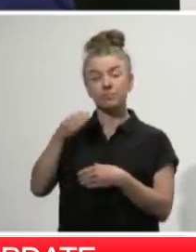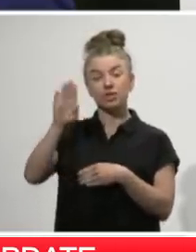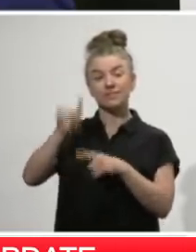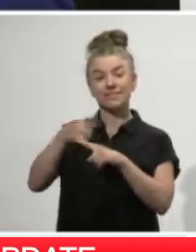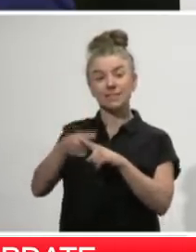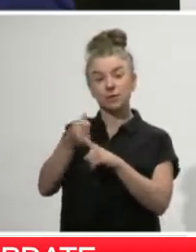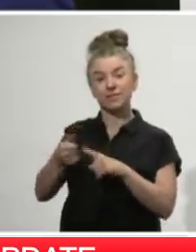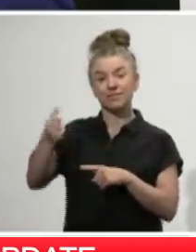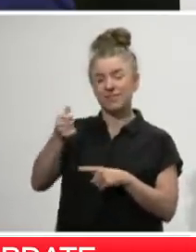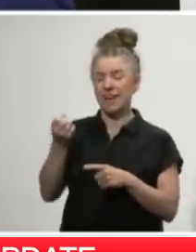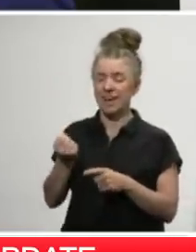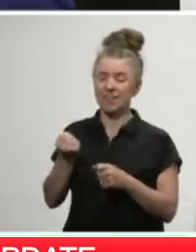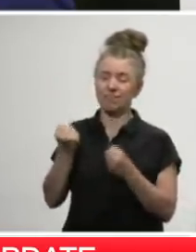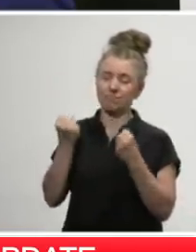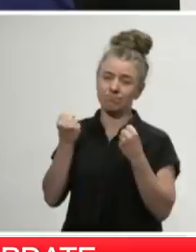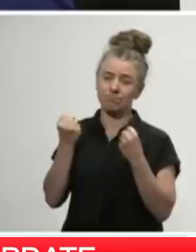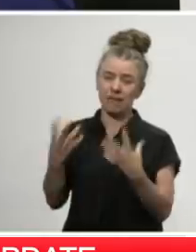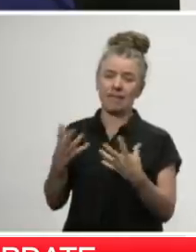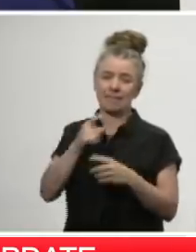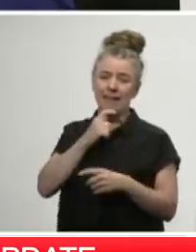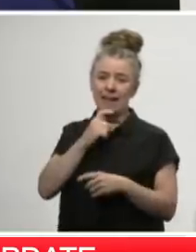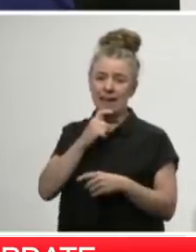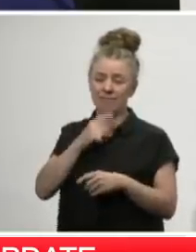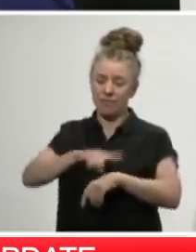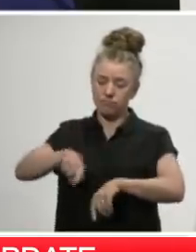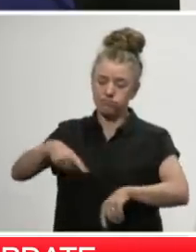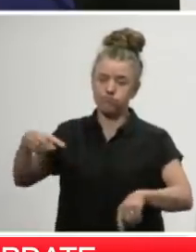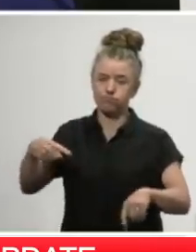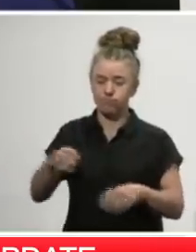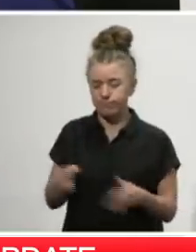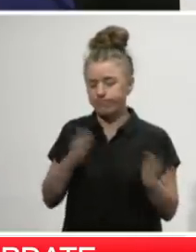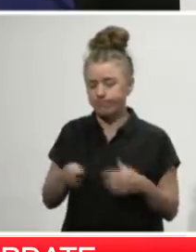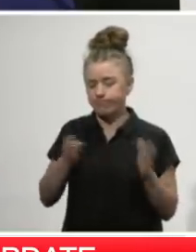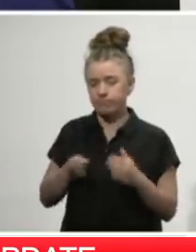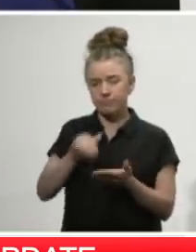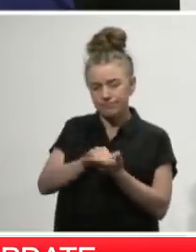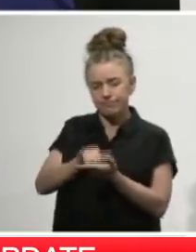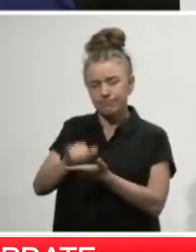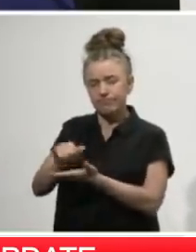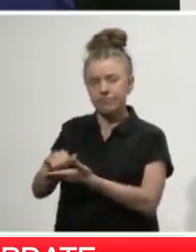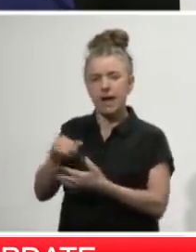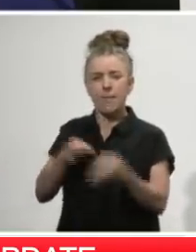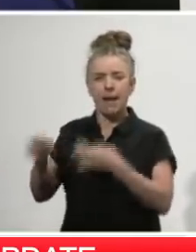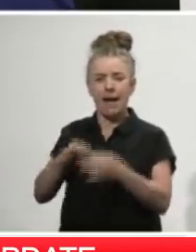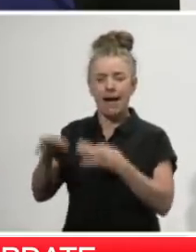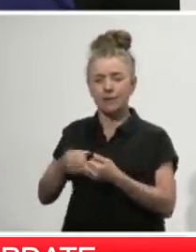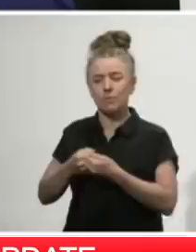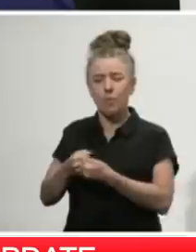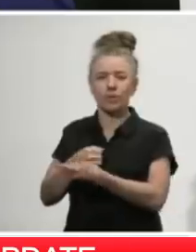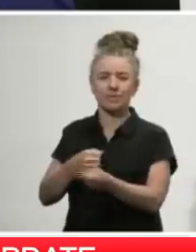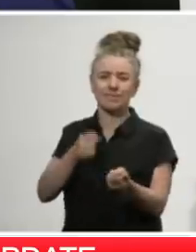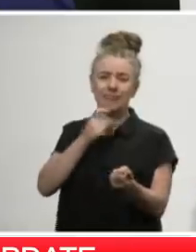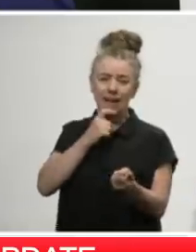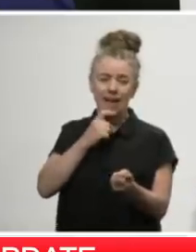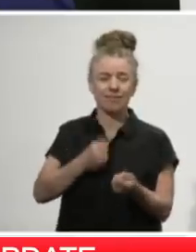They had hundreds of their workers in working long hours processing applications to support those many employees